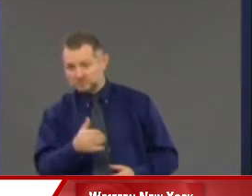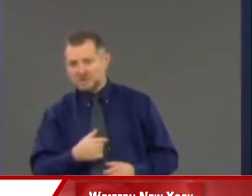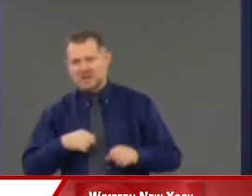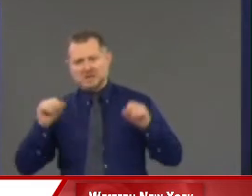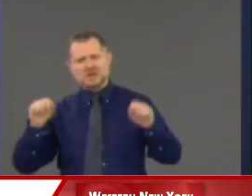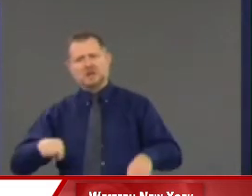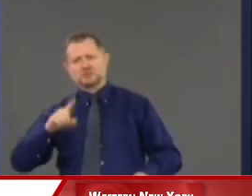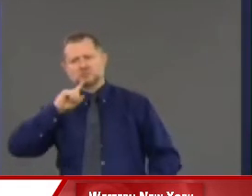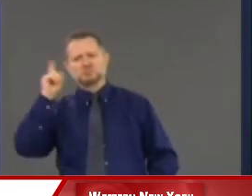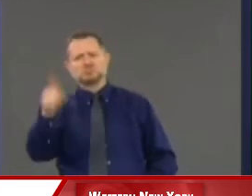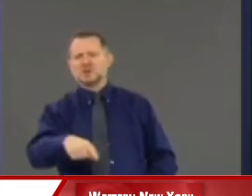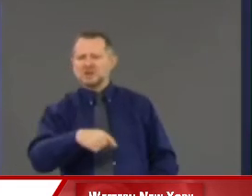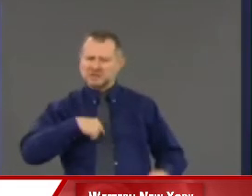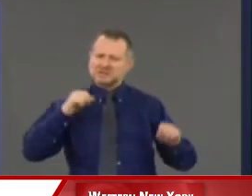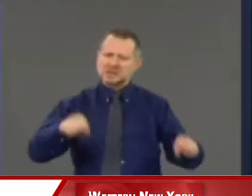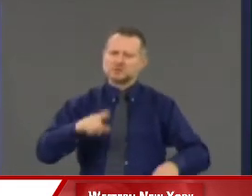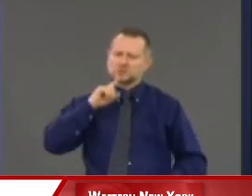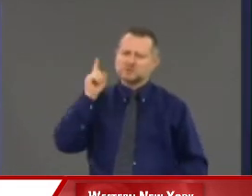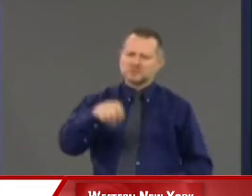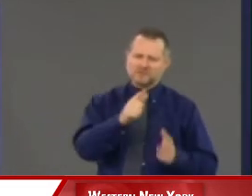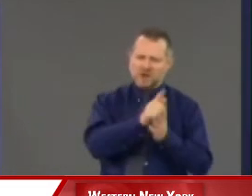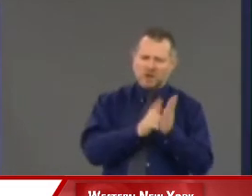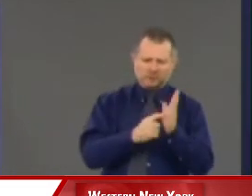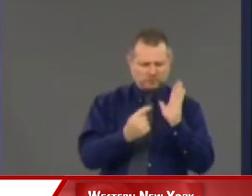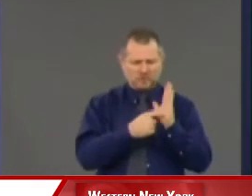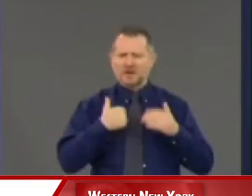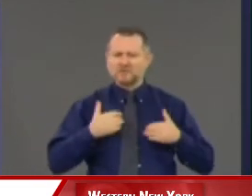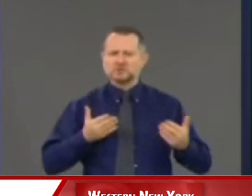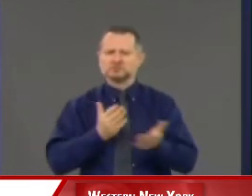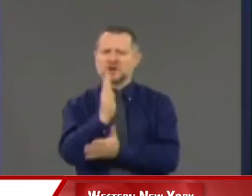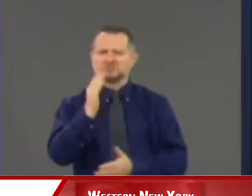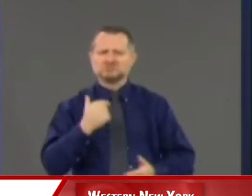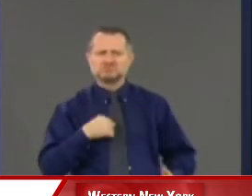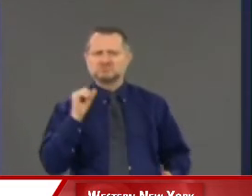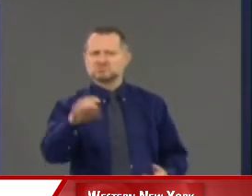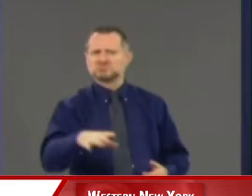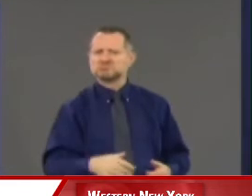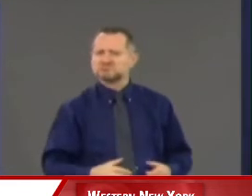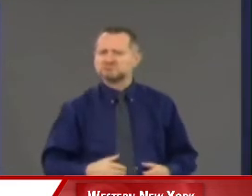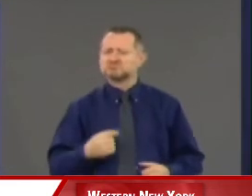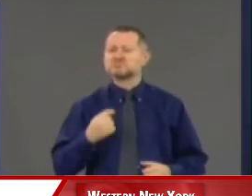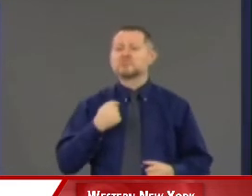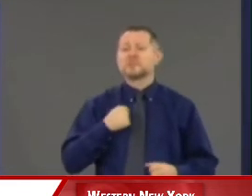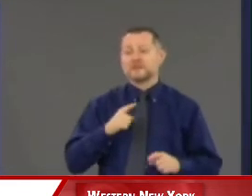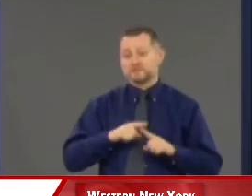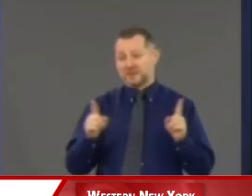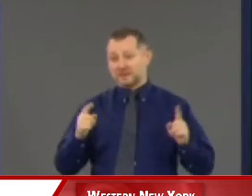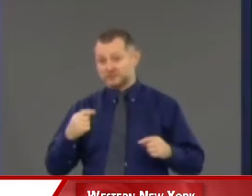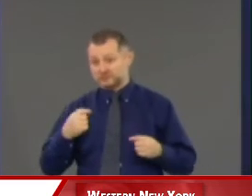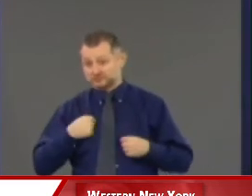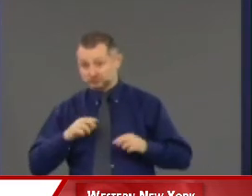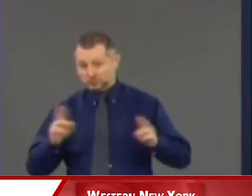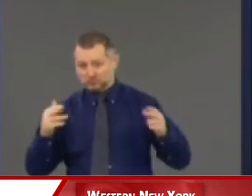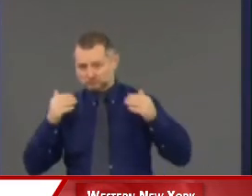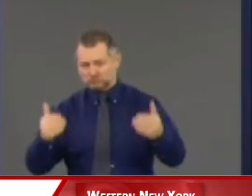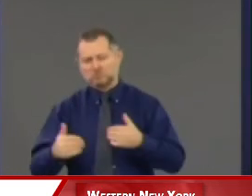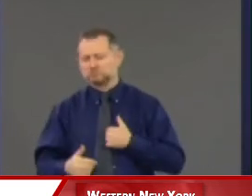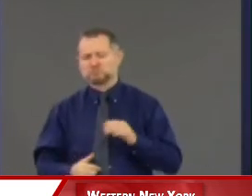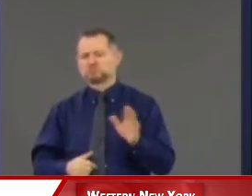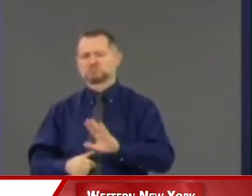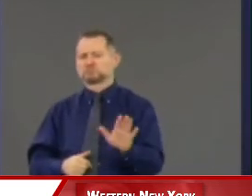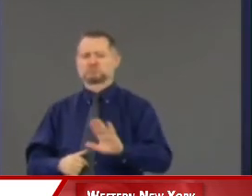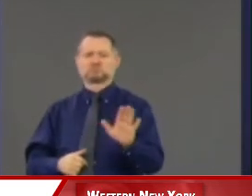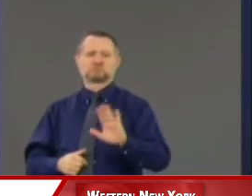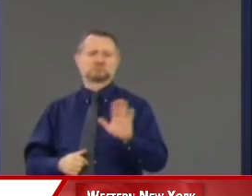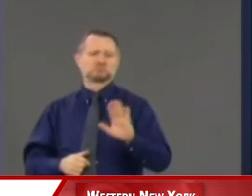Yeah. Legally, I can impose a curfew. So I'm not at that point. But